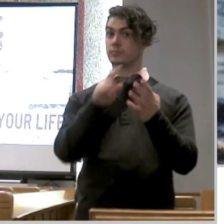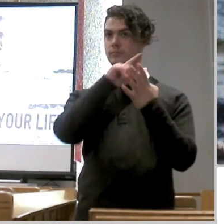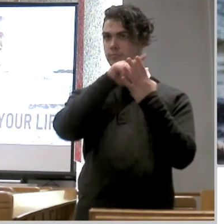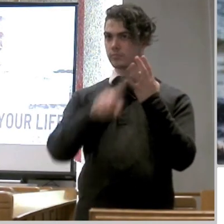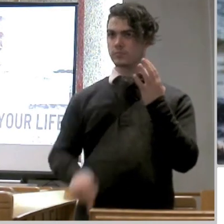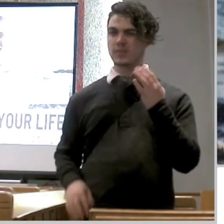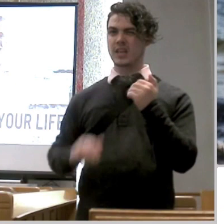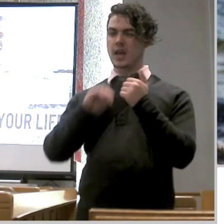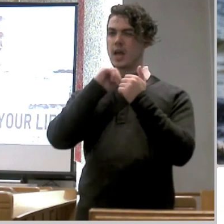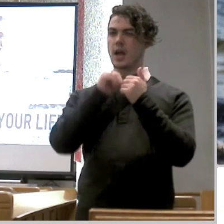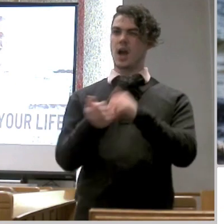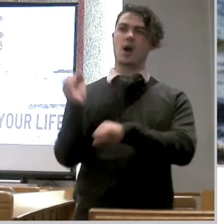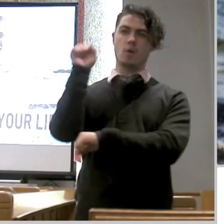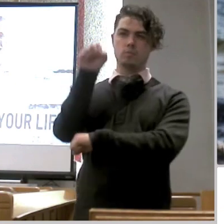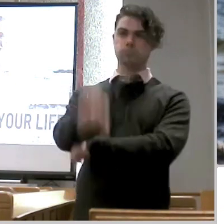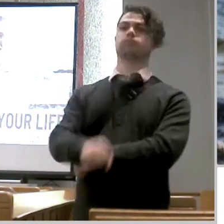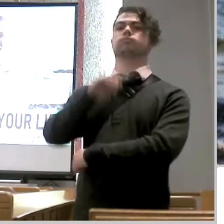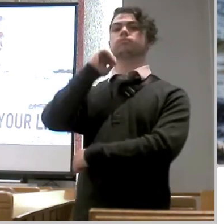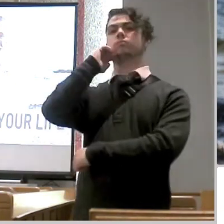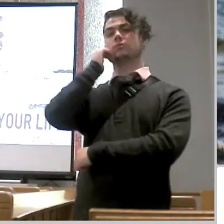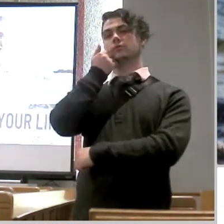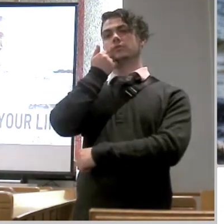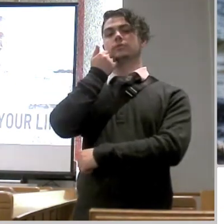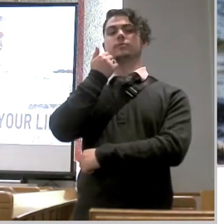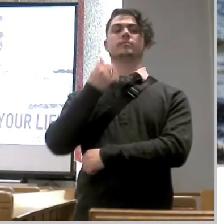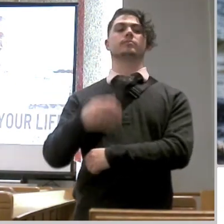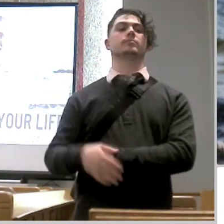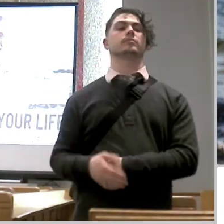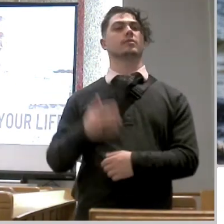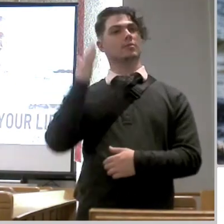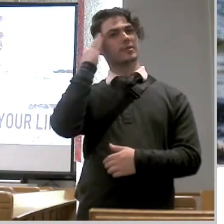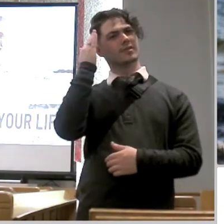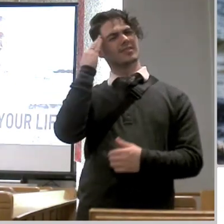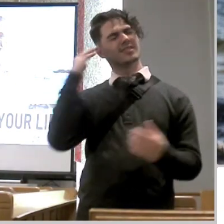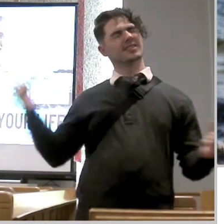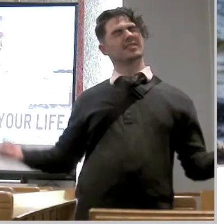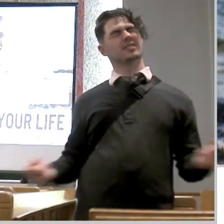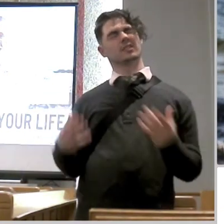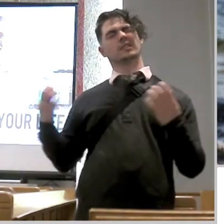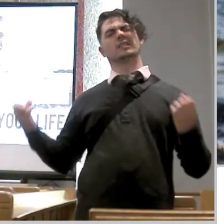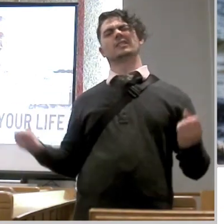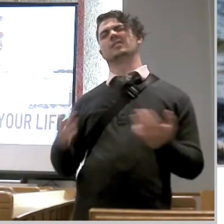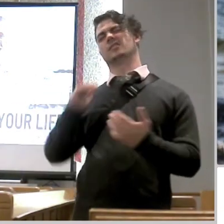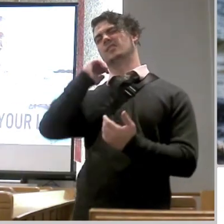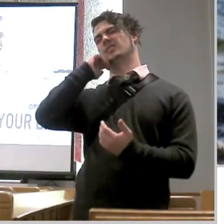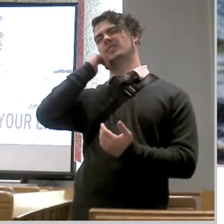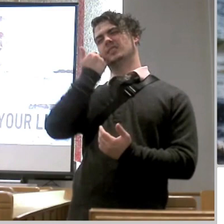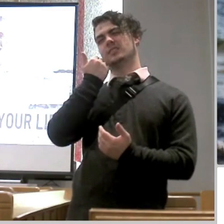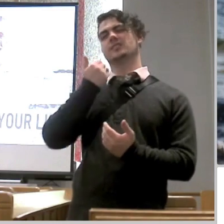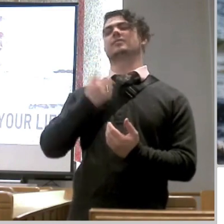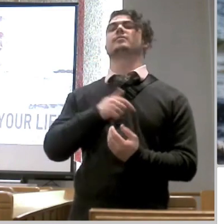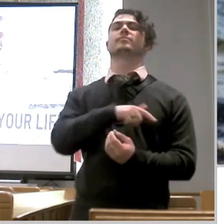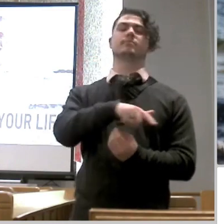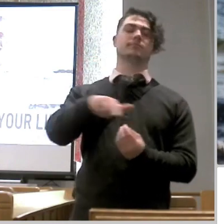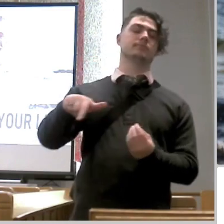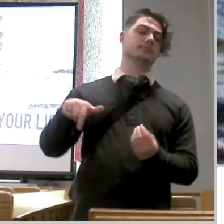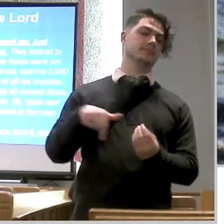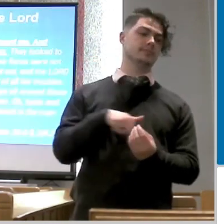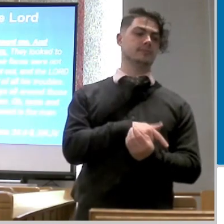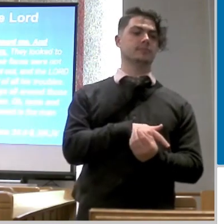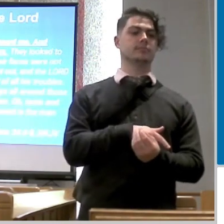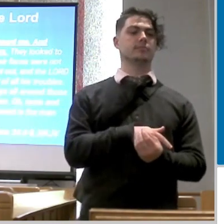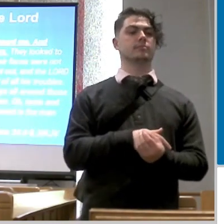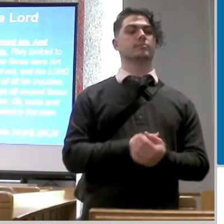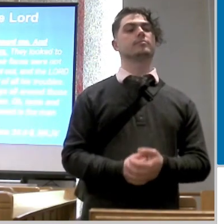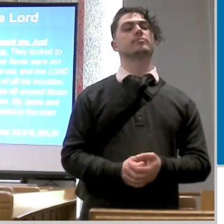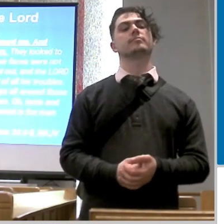overcome shame because we know that it's prevalent in our world right we know that it's prevalent first thing we